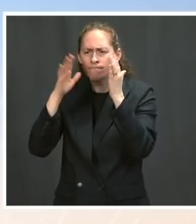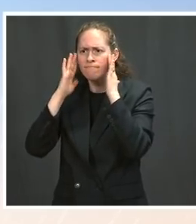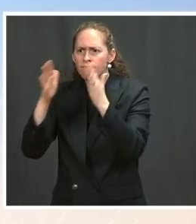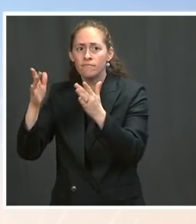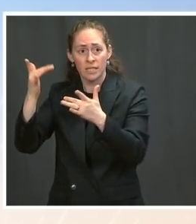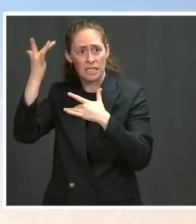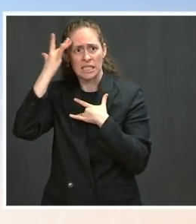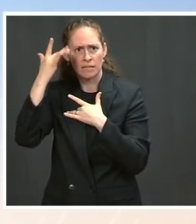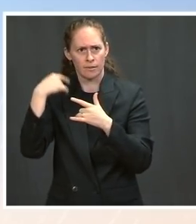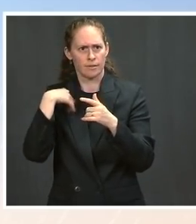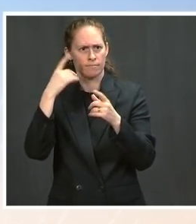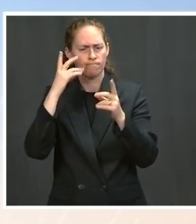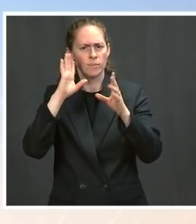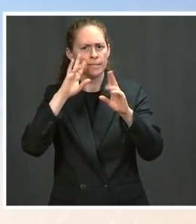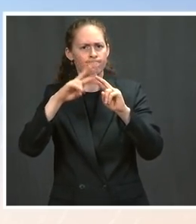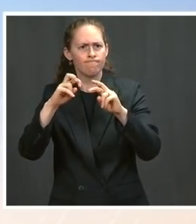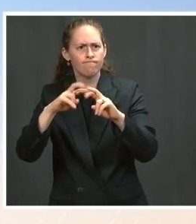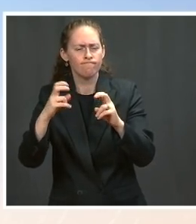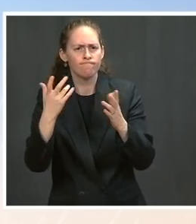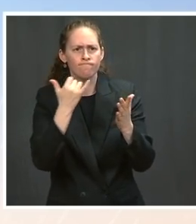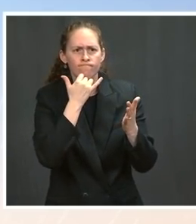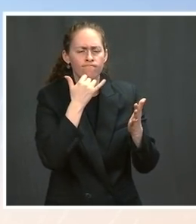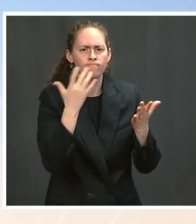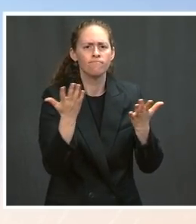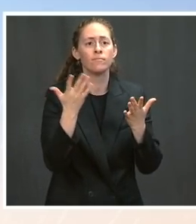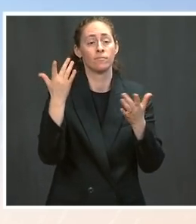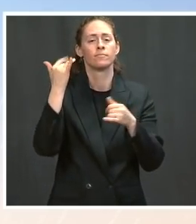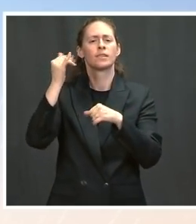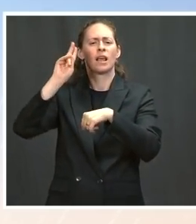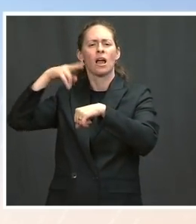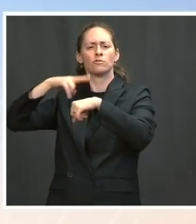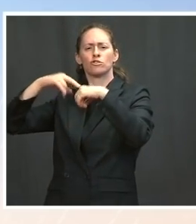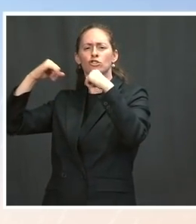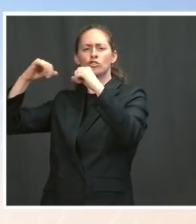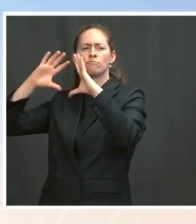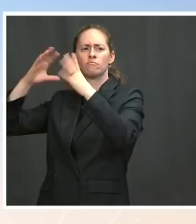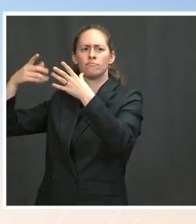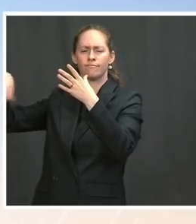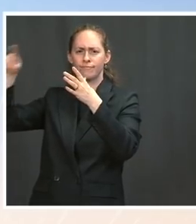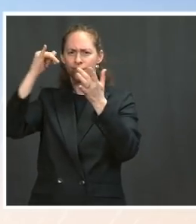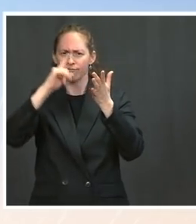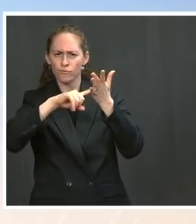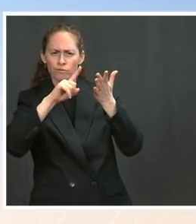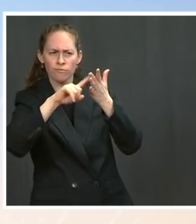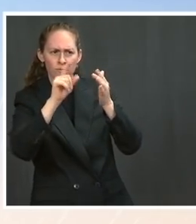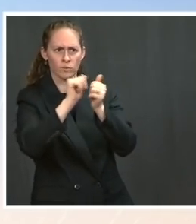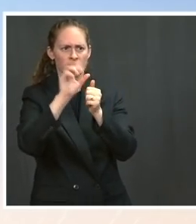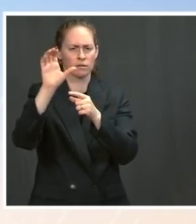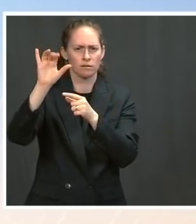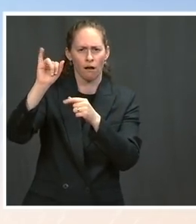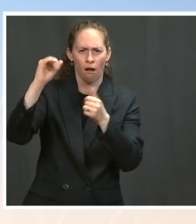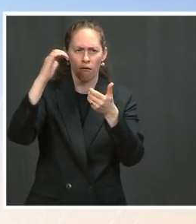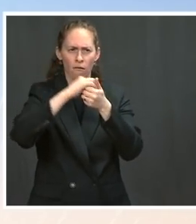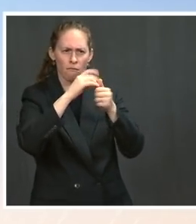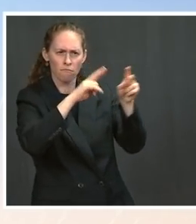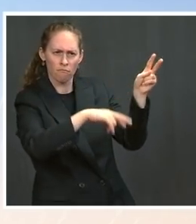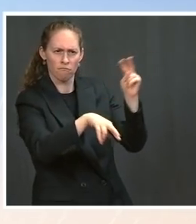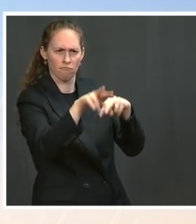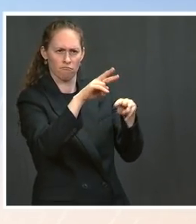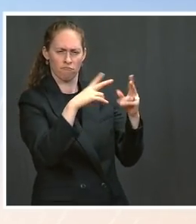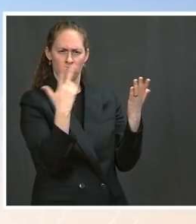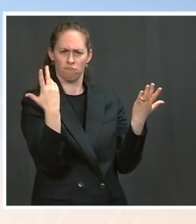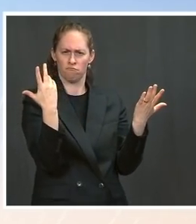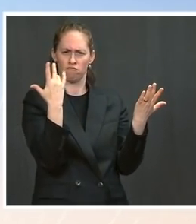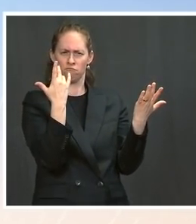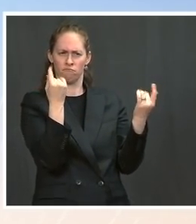Our national security staff is working closely with agencies and departments across the federal government to address unexplained health incidents that some